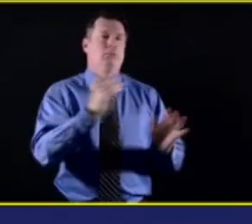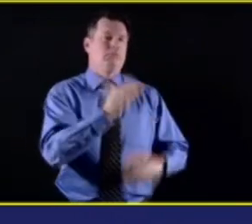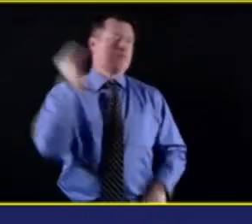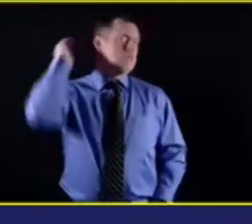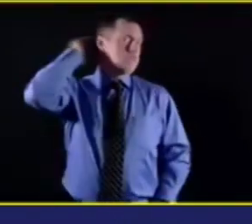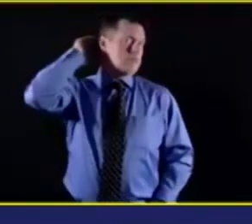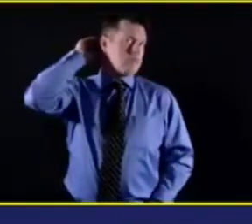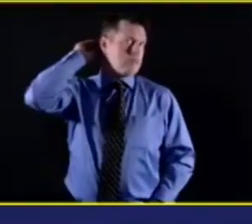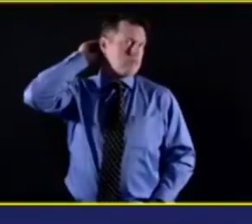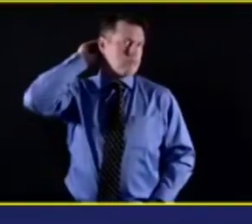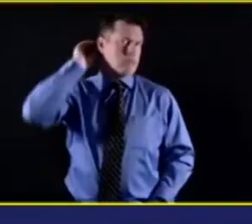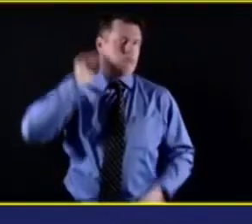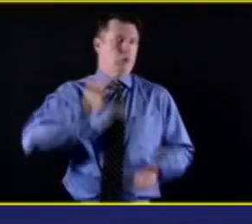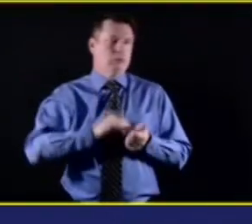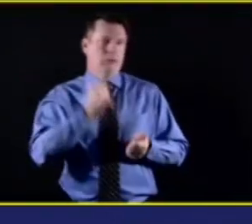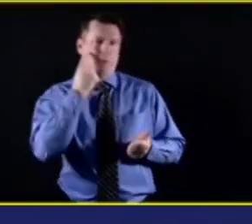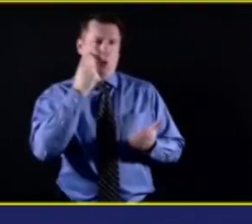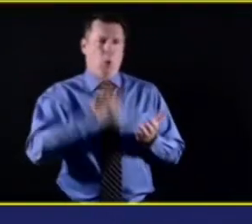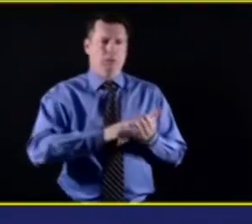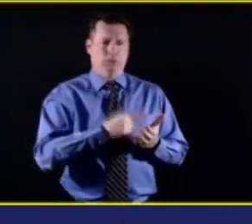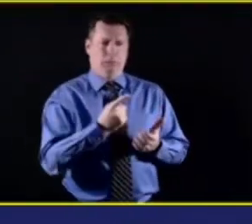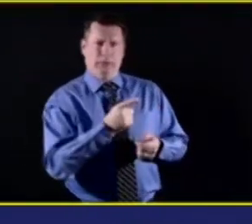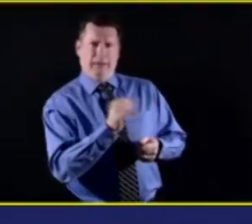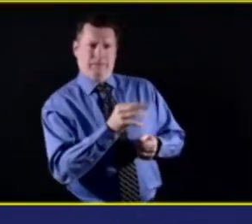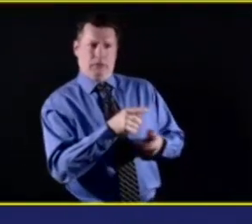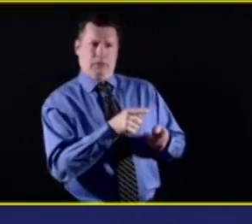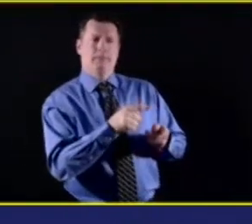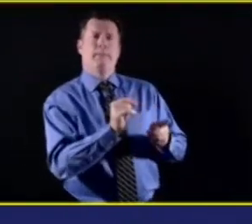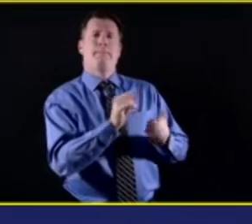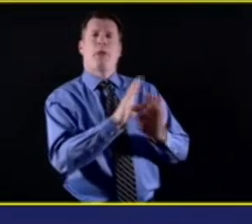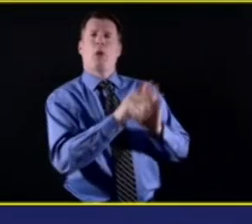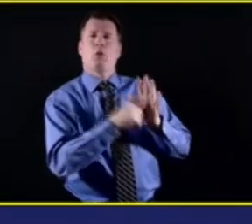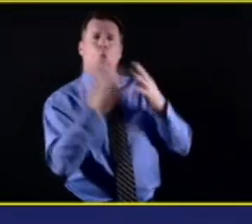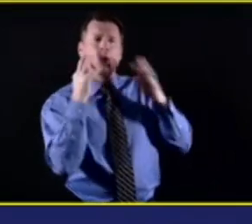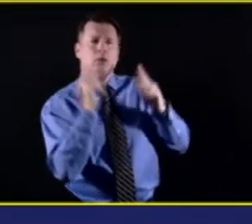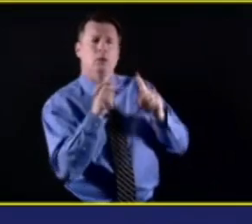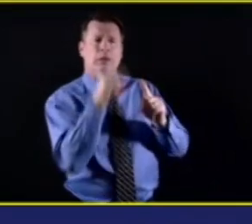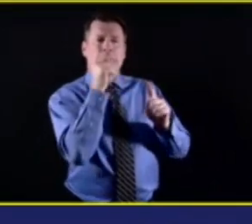some of those differences to in-person versus over telehealth.